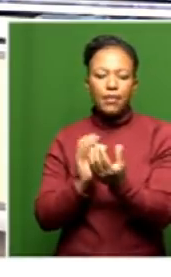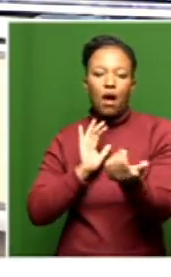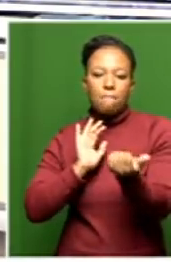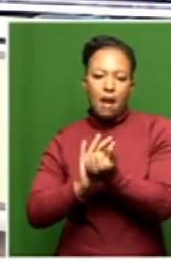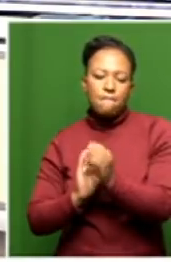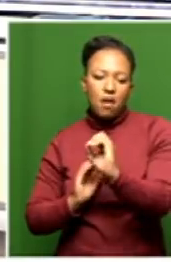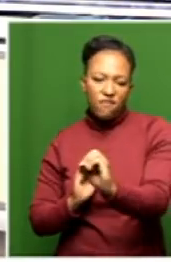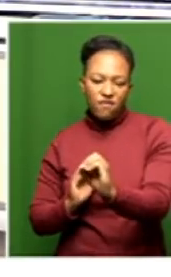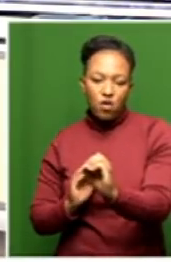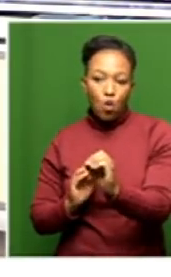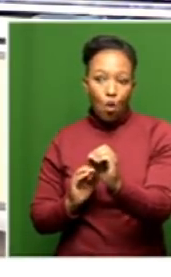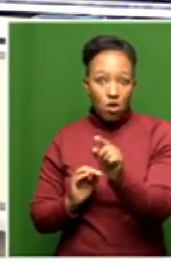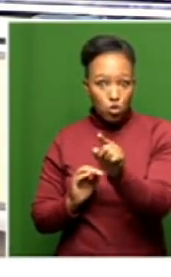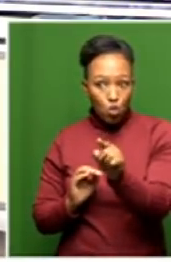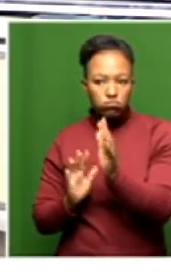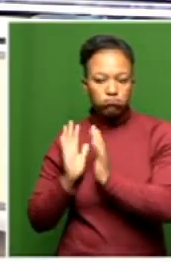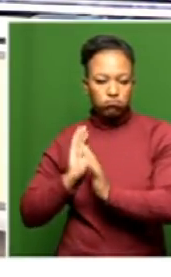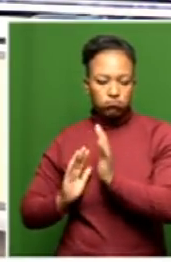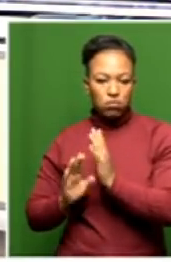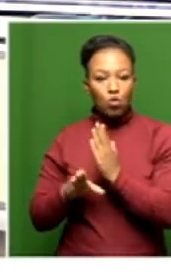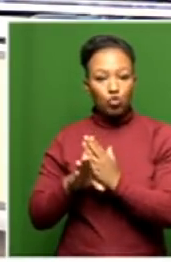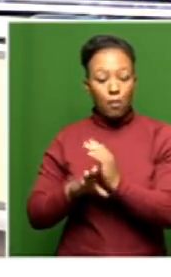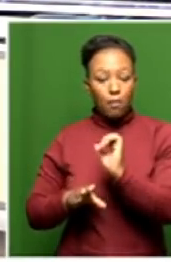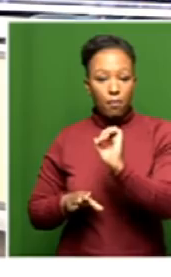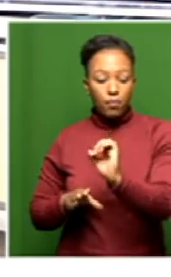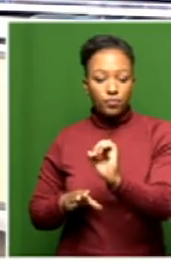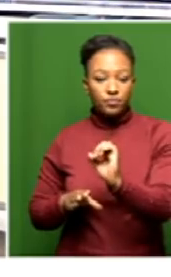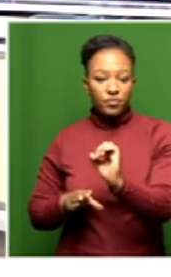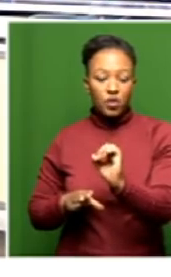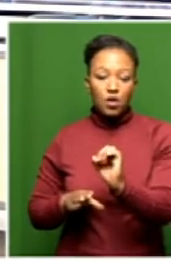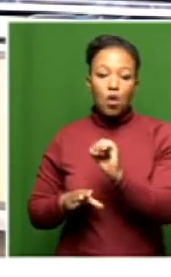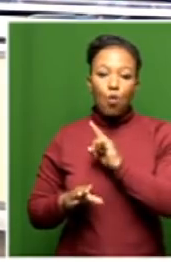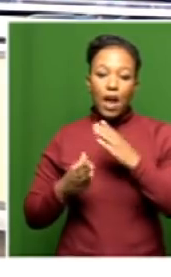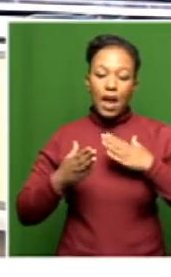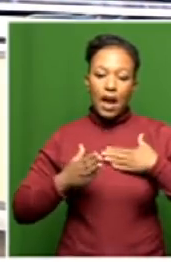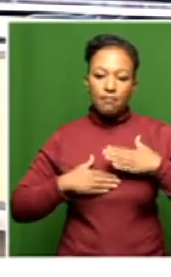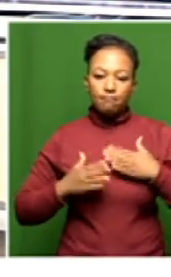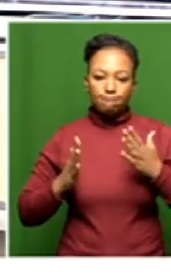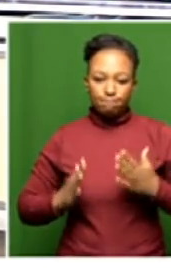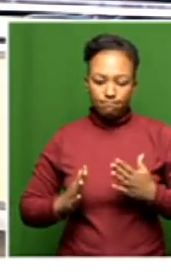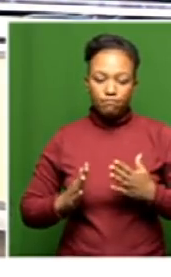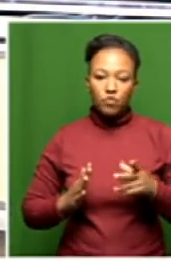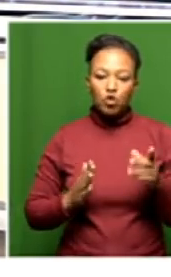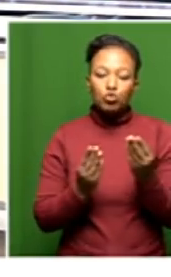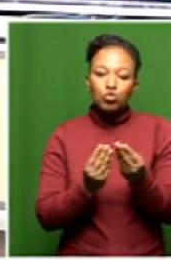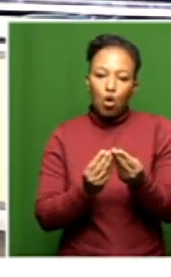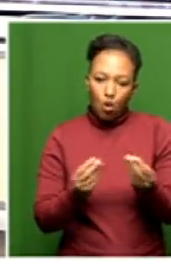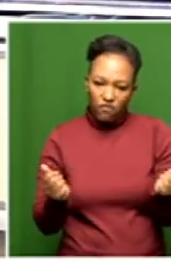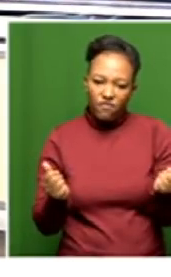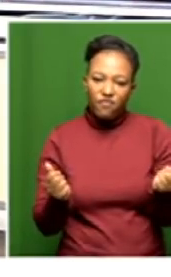pointed out right at the onset, your job, the scope for you as the administrator was to sort out